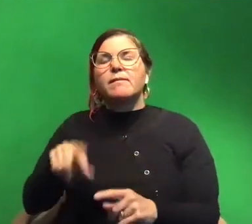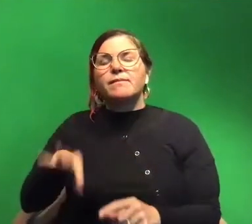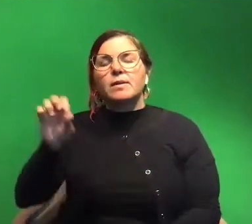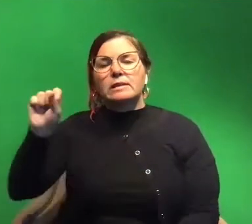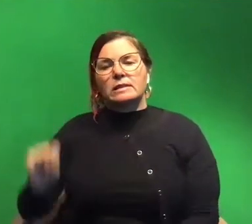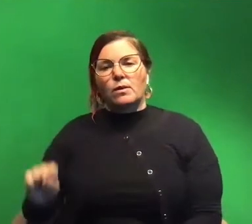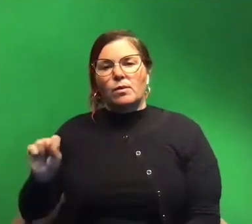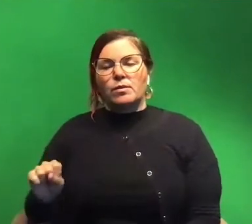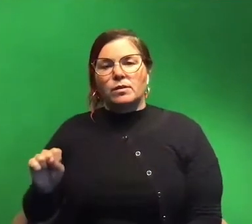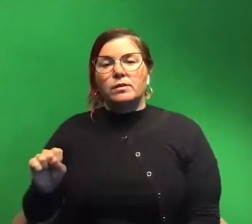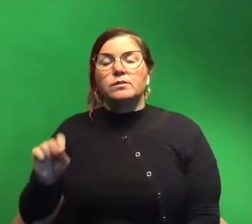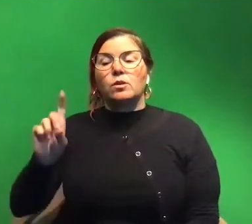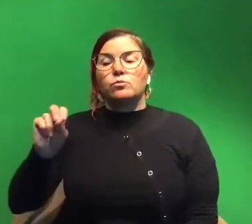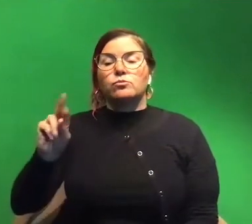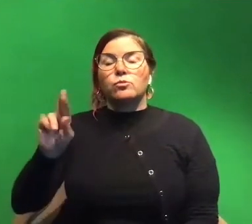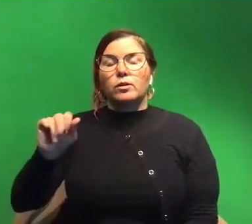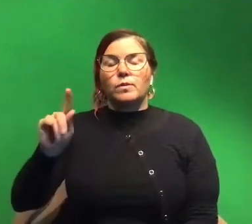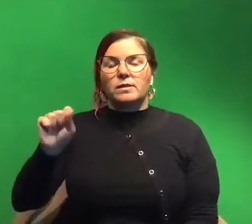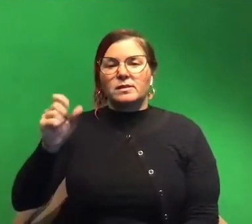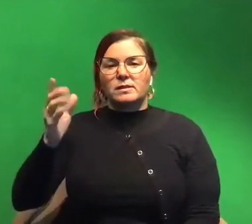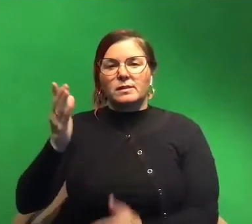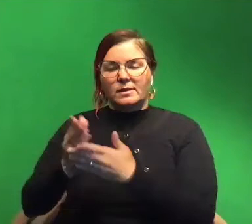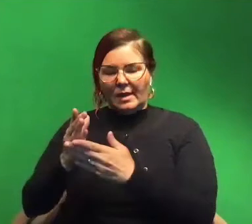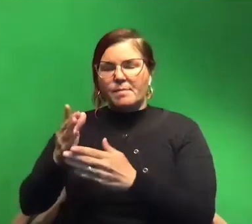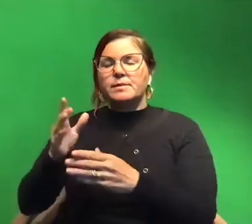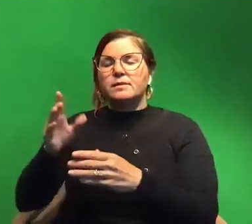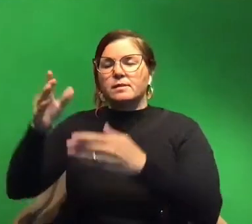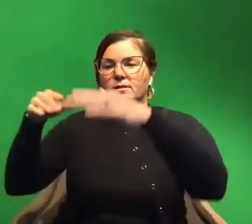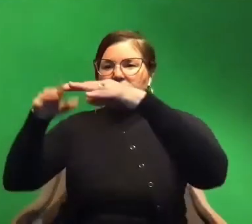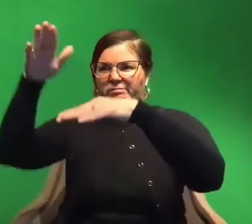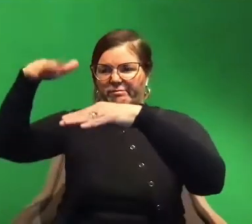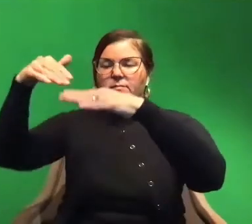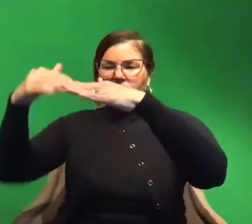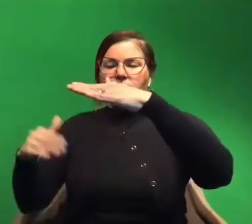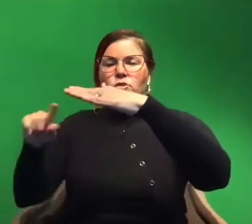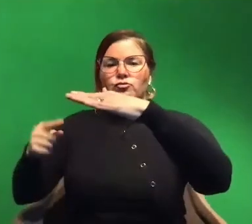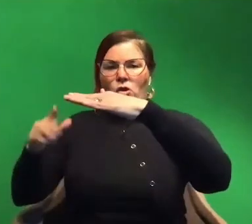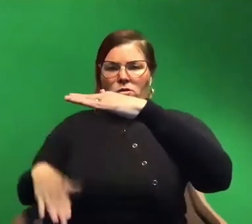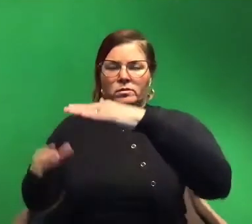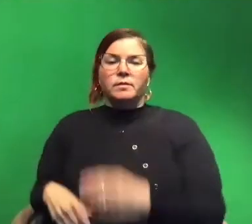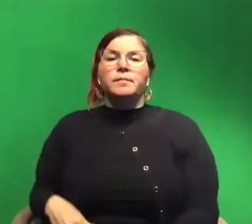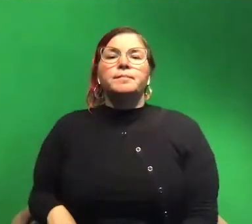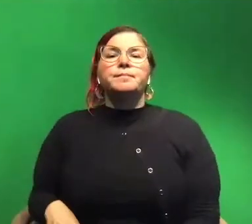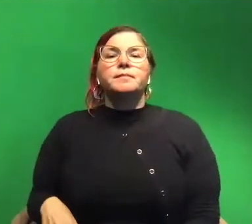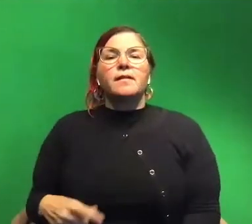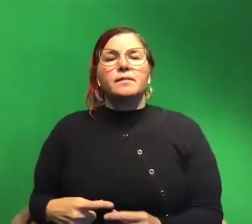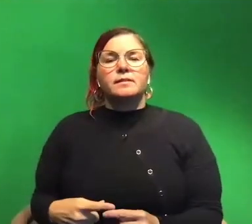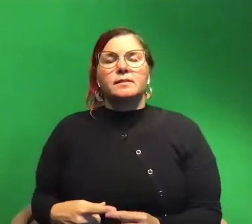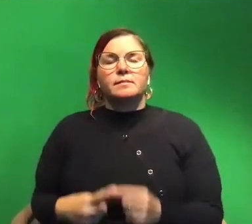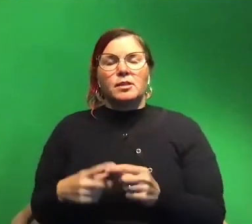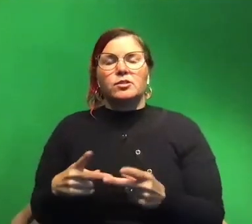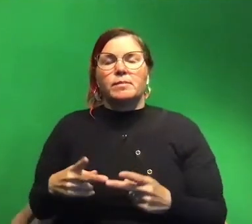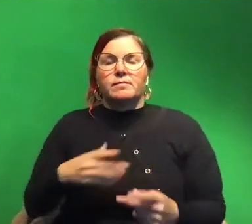where dorytoothus stops lalaguncula starts um so I have to say there's a special place in my heart for